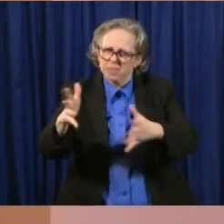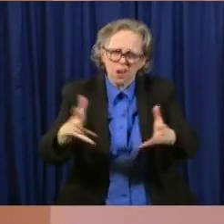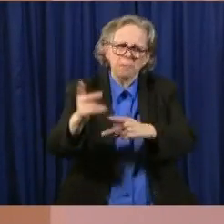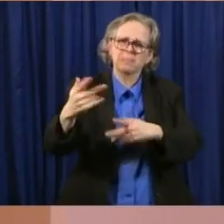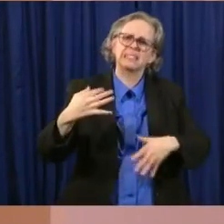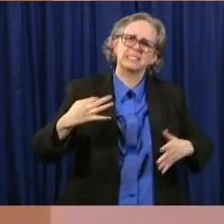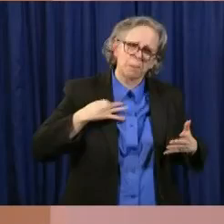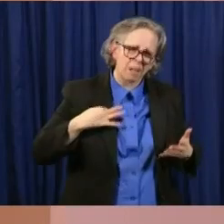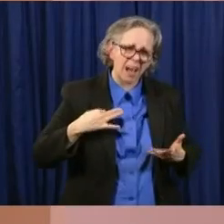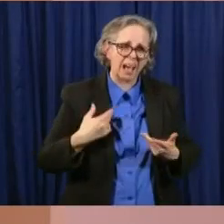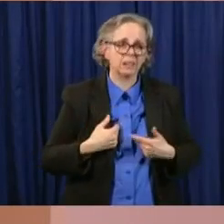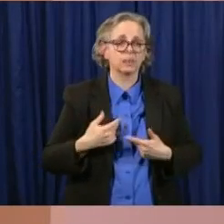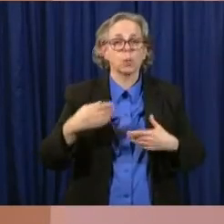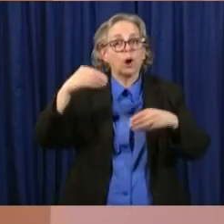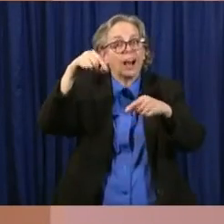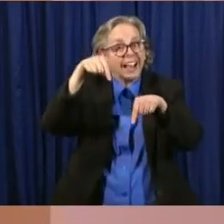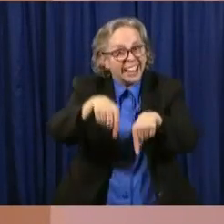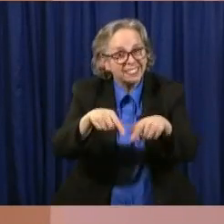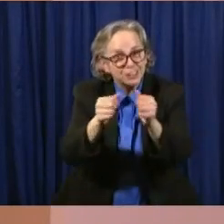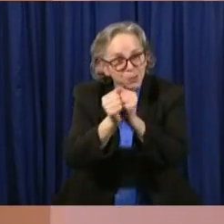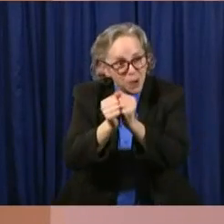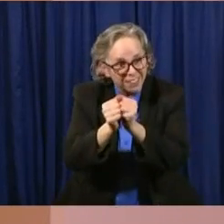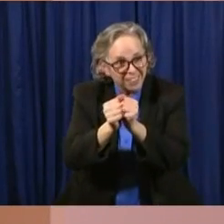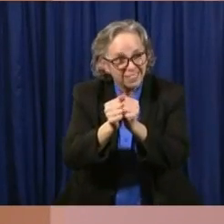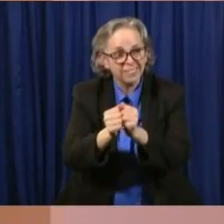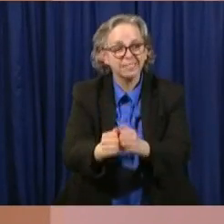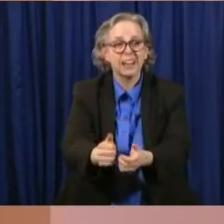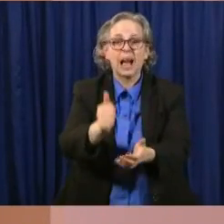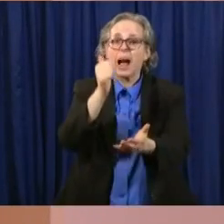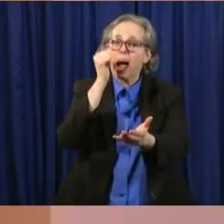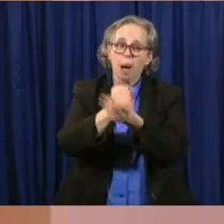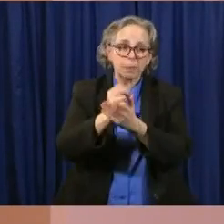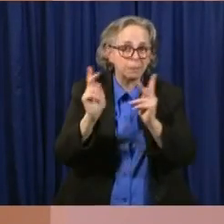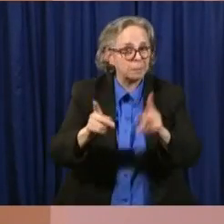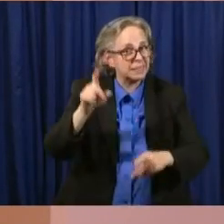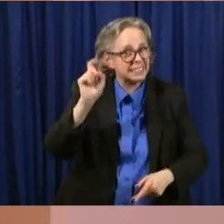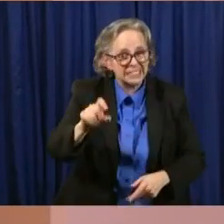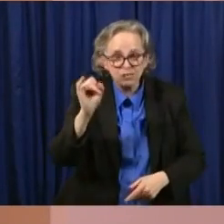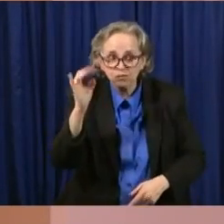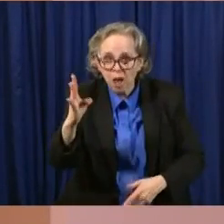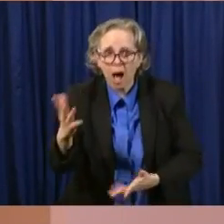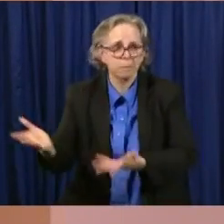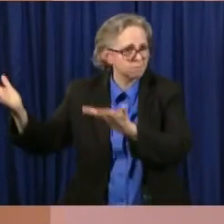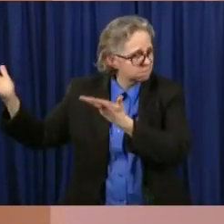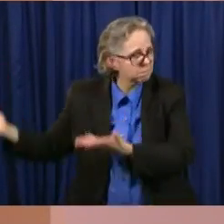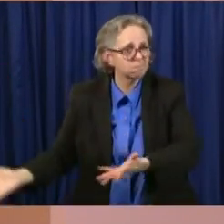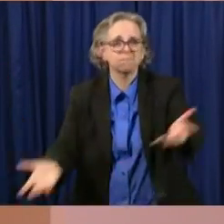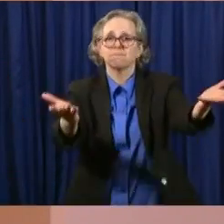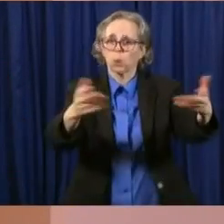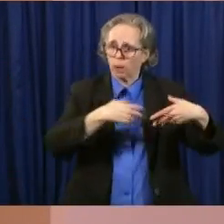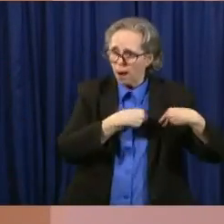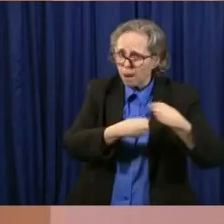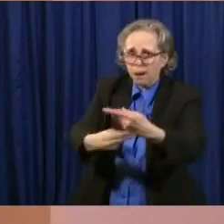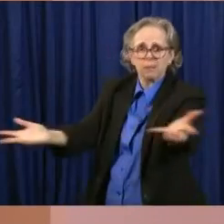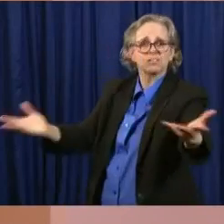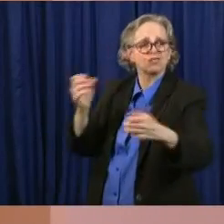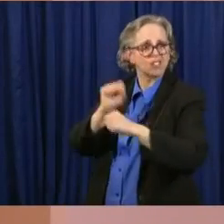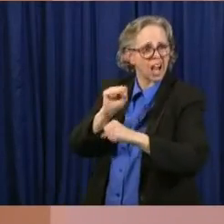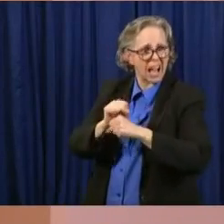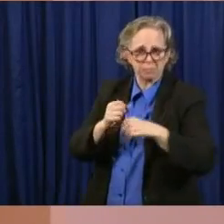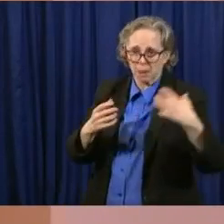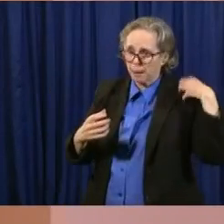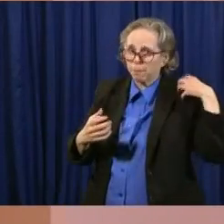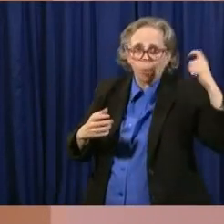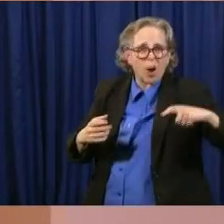in this together. We're helping people in need. We're trying to get people employed, uh, when employers need them. And we're trying to bring all this